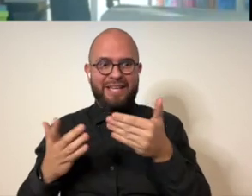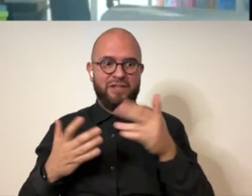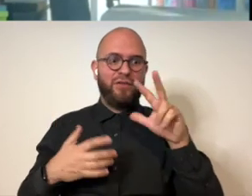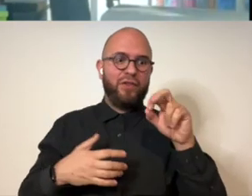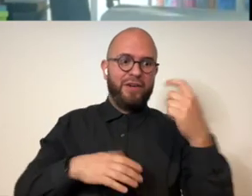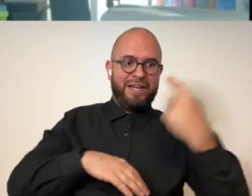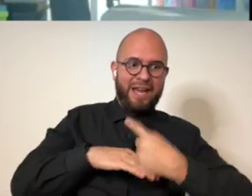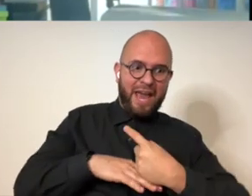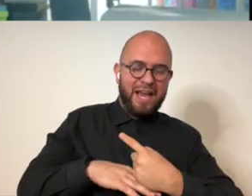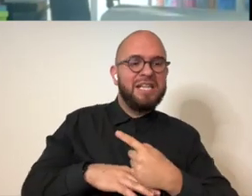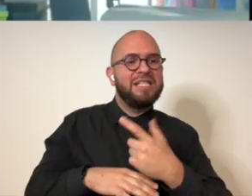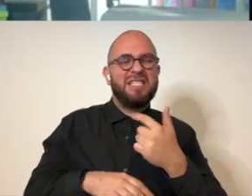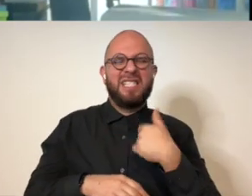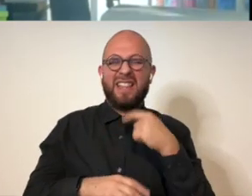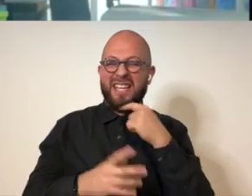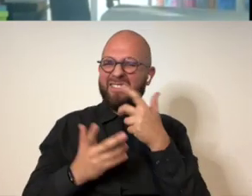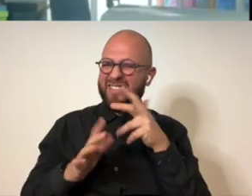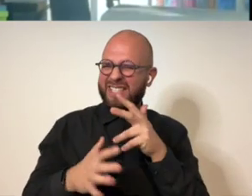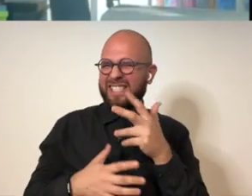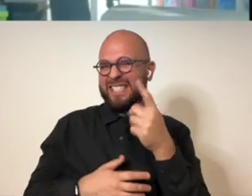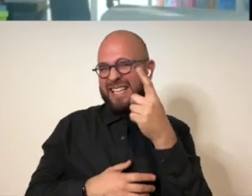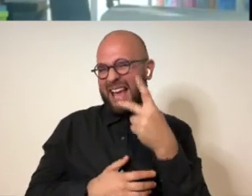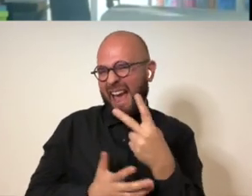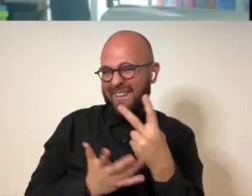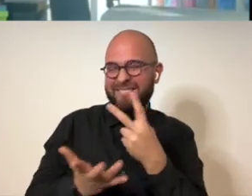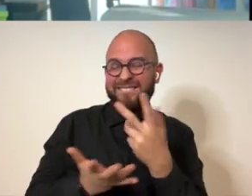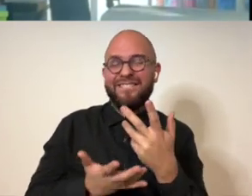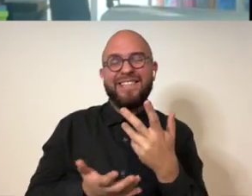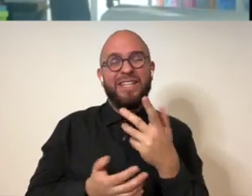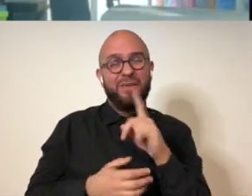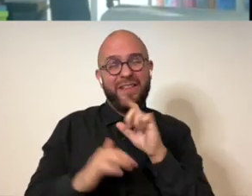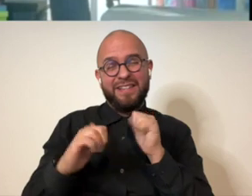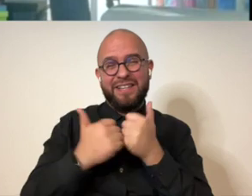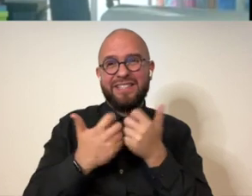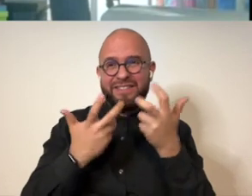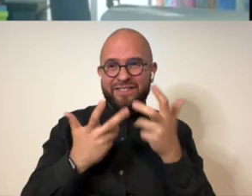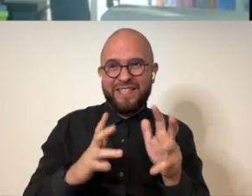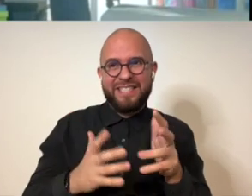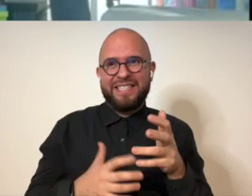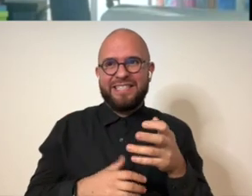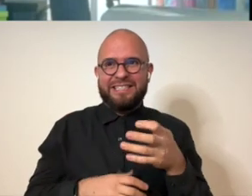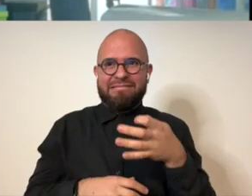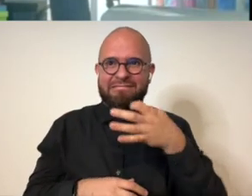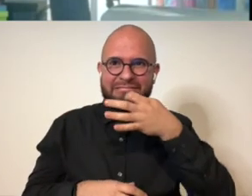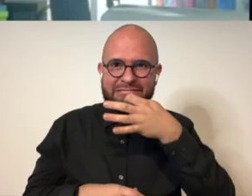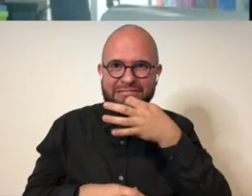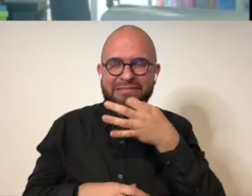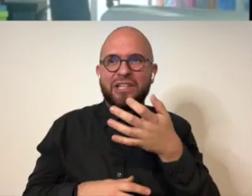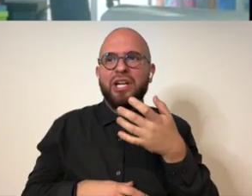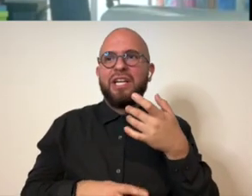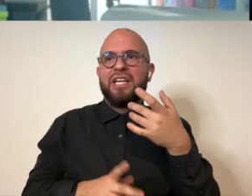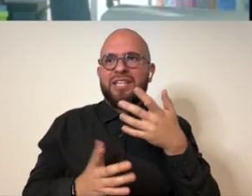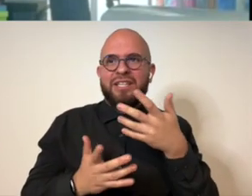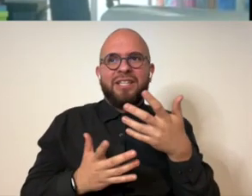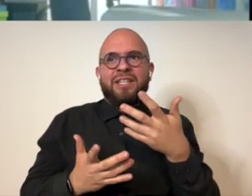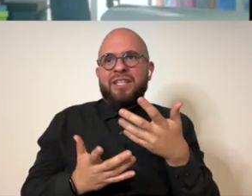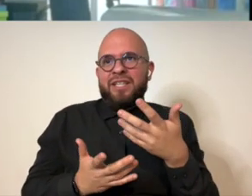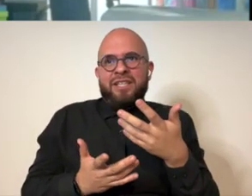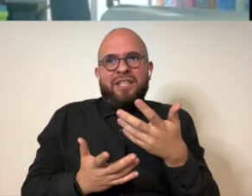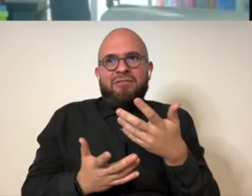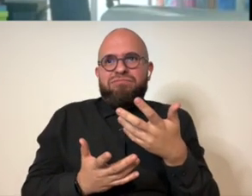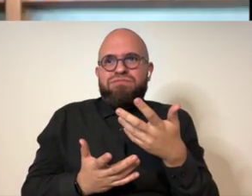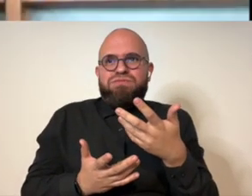two weeks from now and i'm actually making paintings for this one because it would be insane to do quilting that quickly